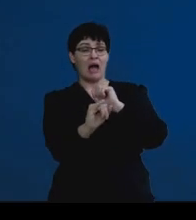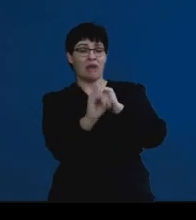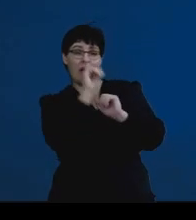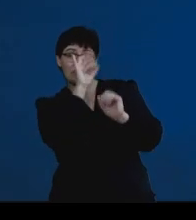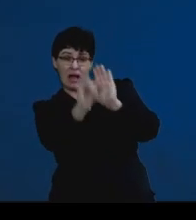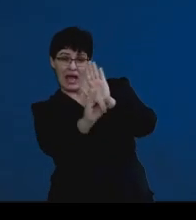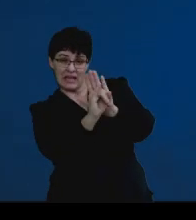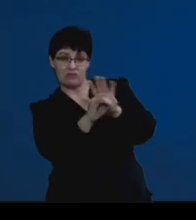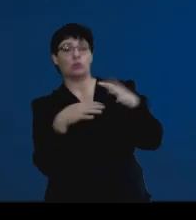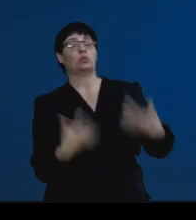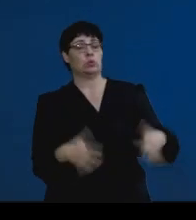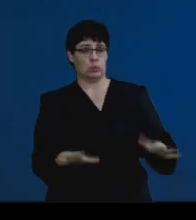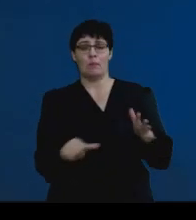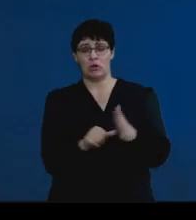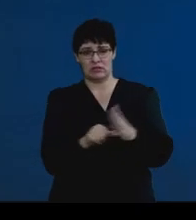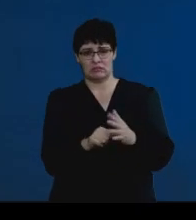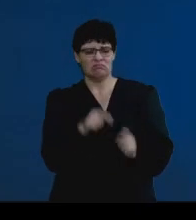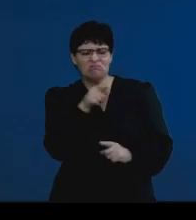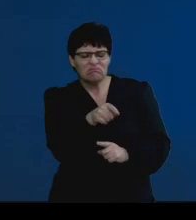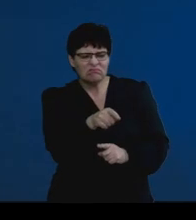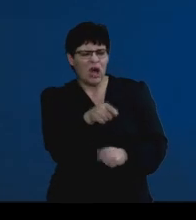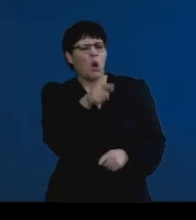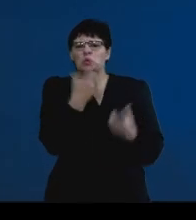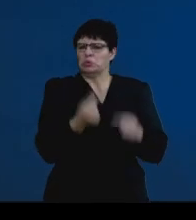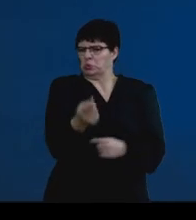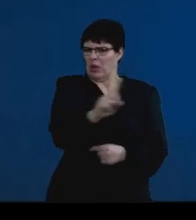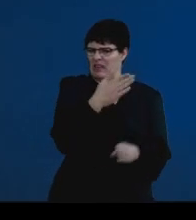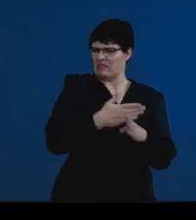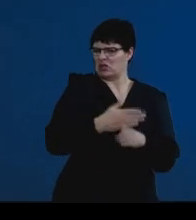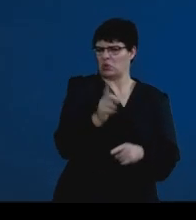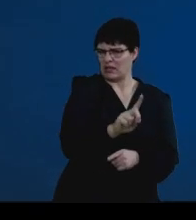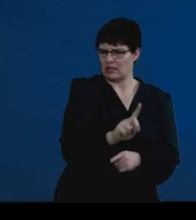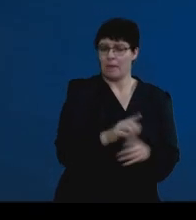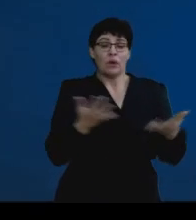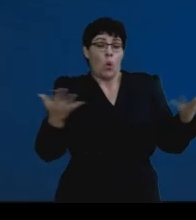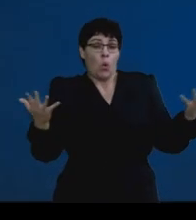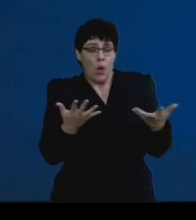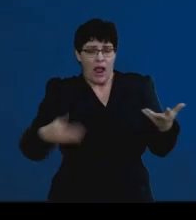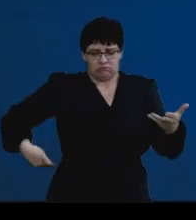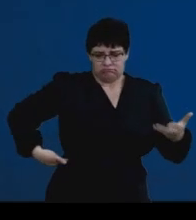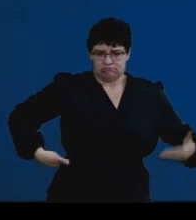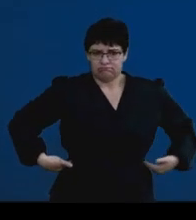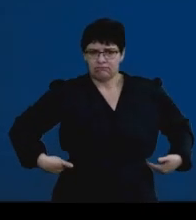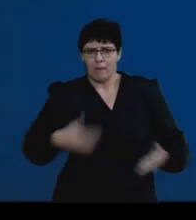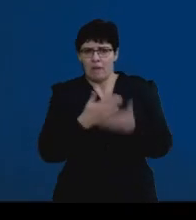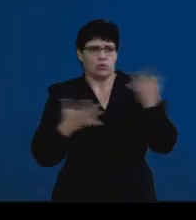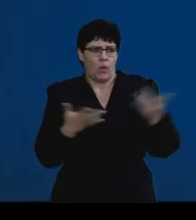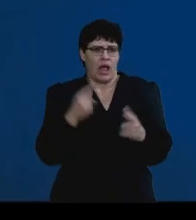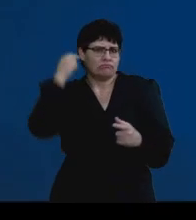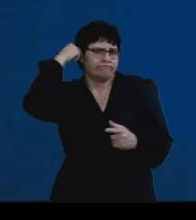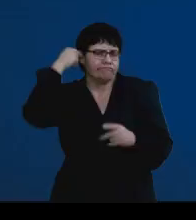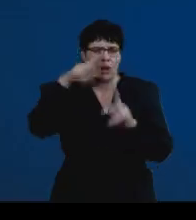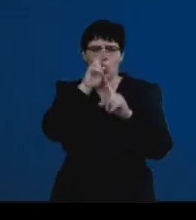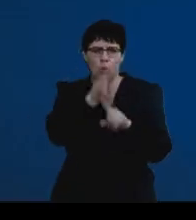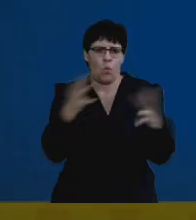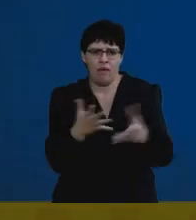Learn their functions and try and identify where these organs or parts are located. The